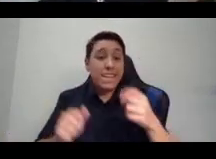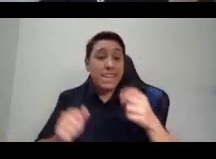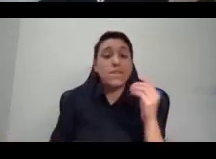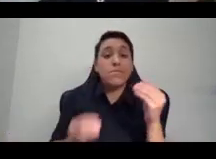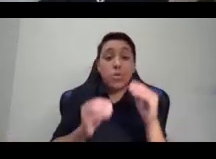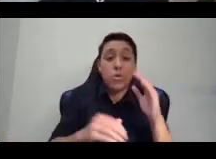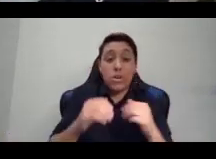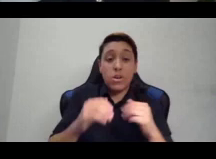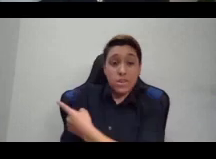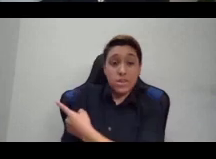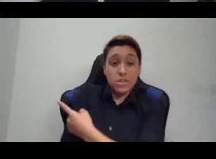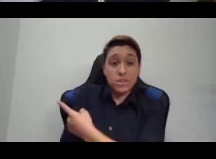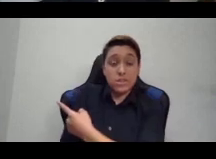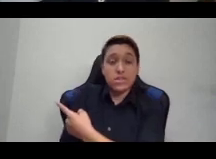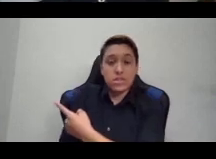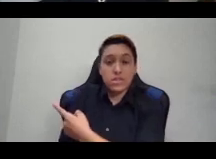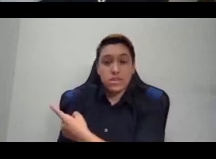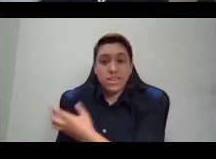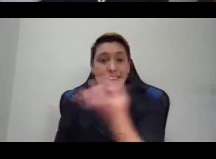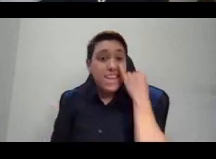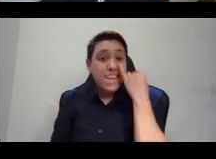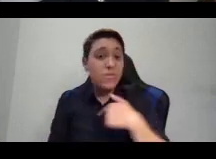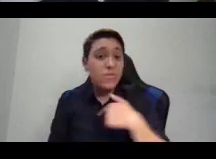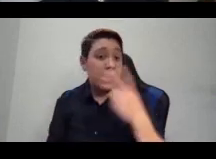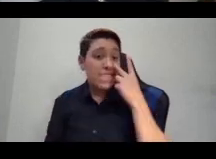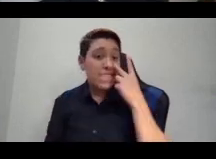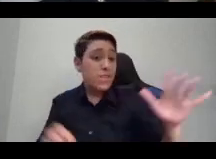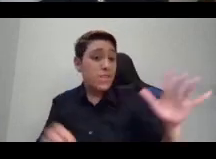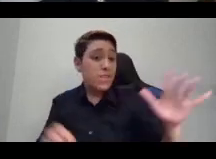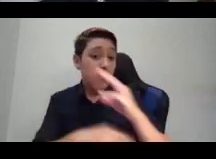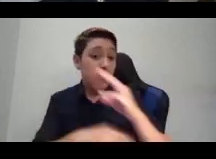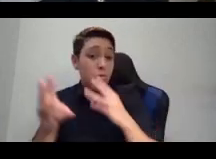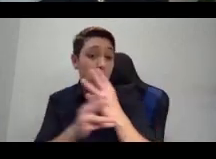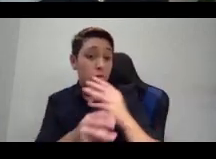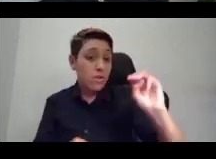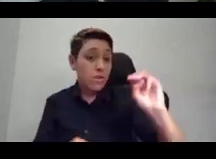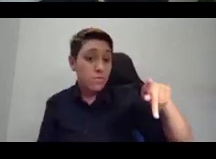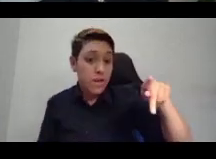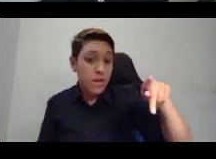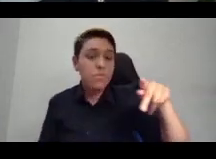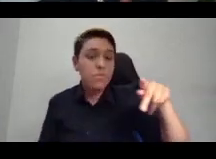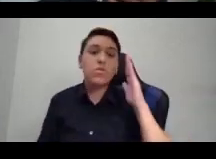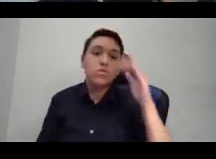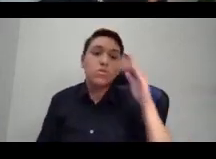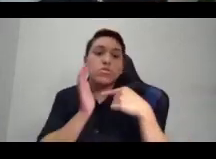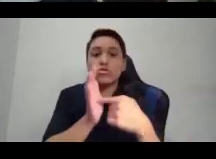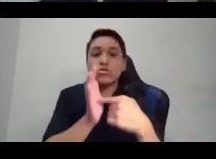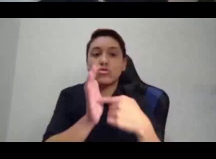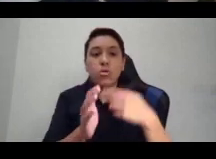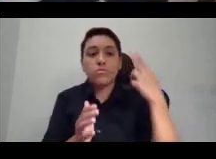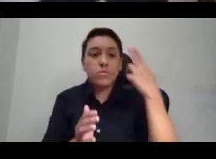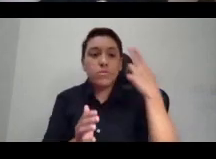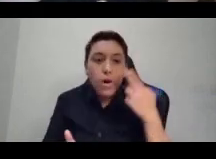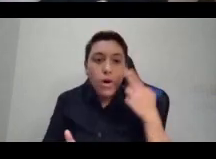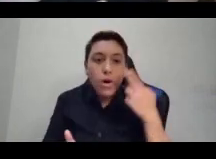probably be a lot more red in places like Hawaii, the U.S. Marshall Islands, Samoa, et cetera.